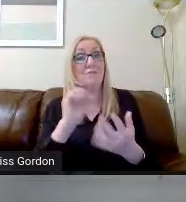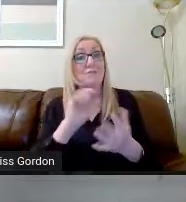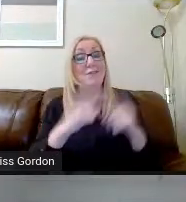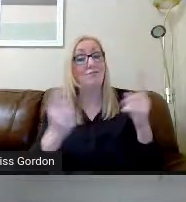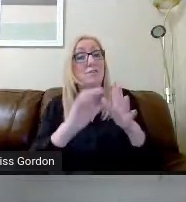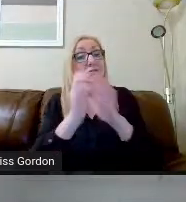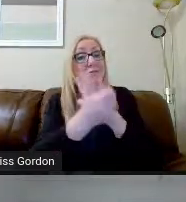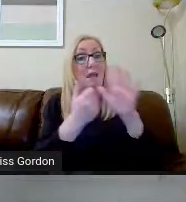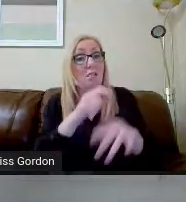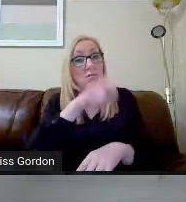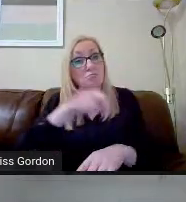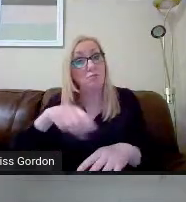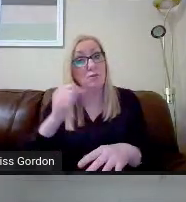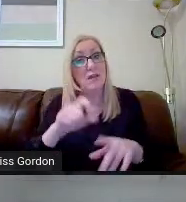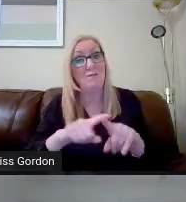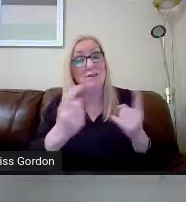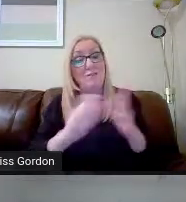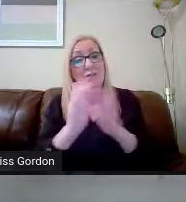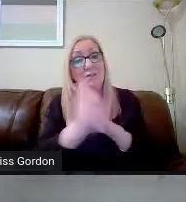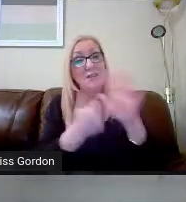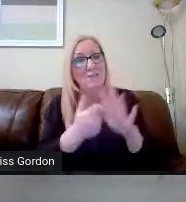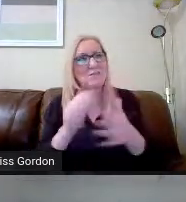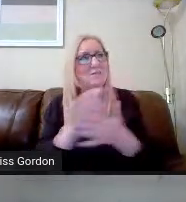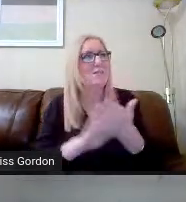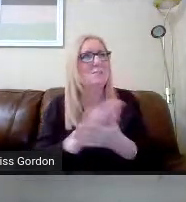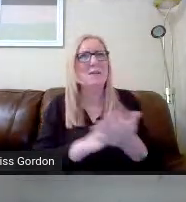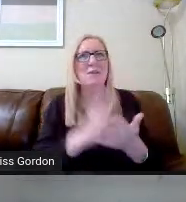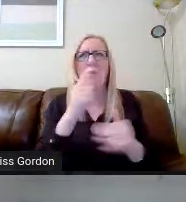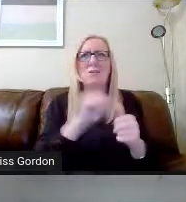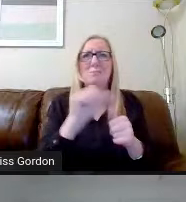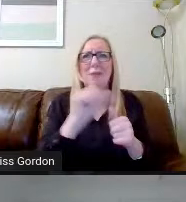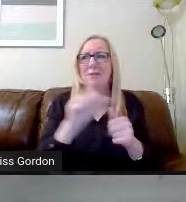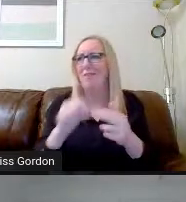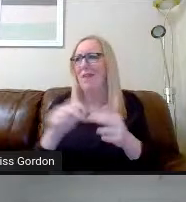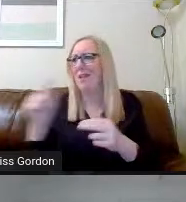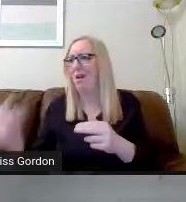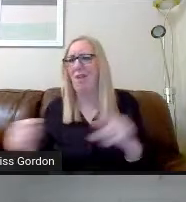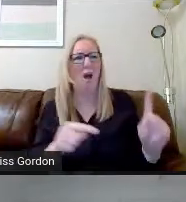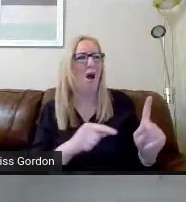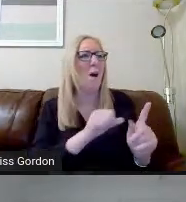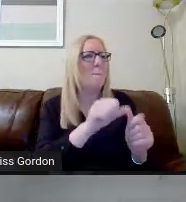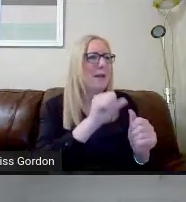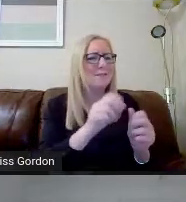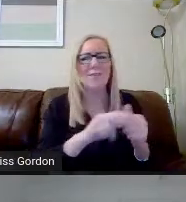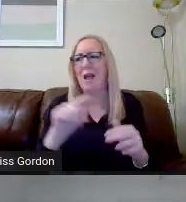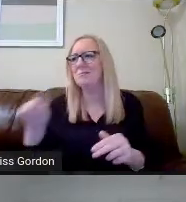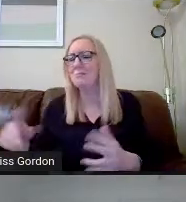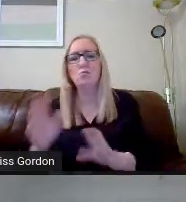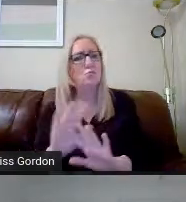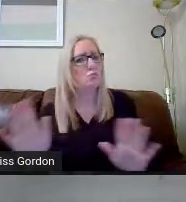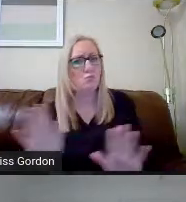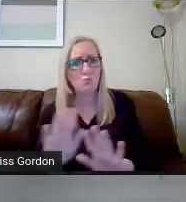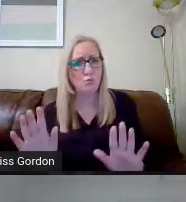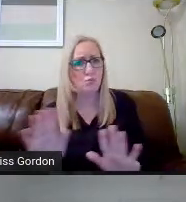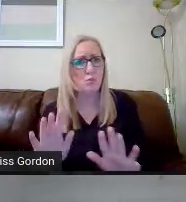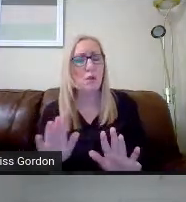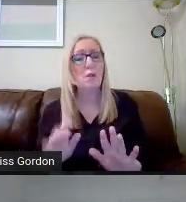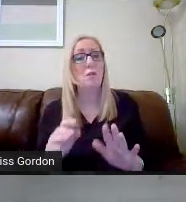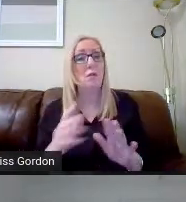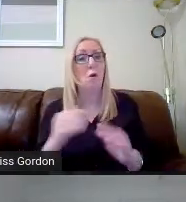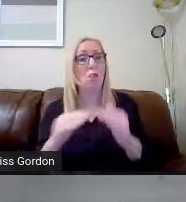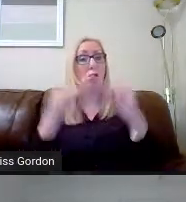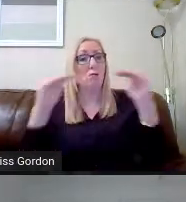doesn't mean that one is better than another. What's important is that young people get the opportunity to develop